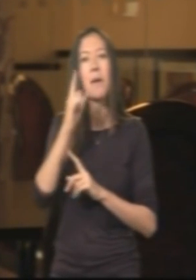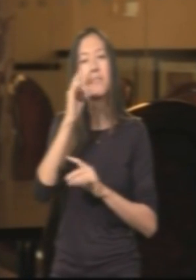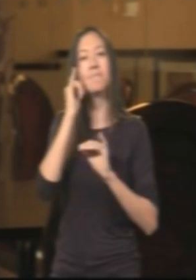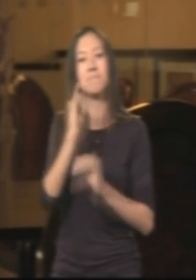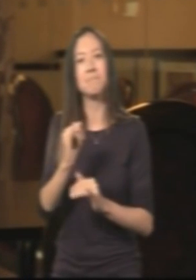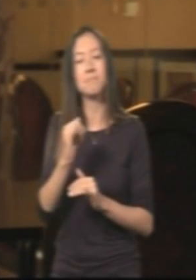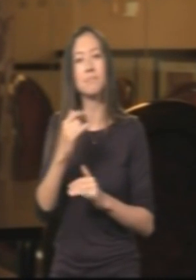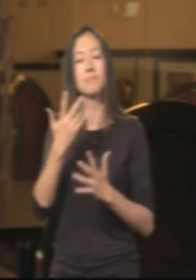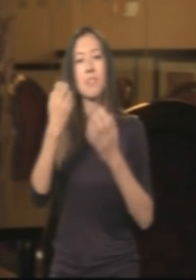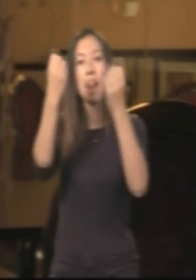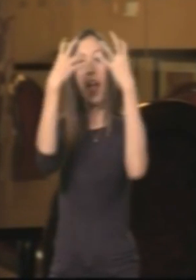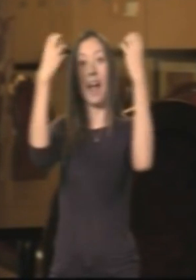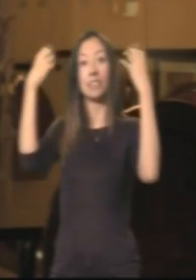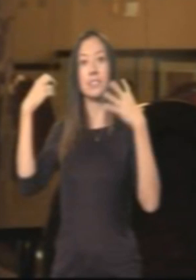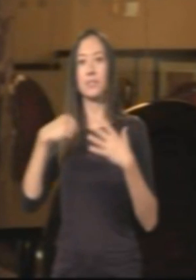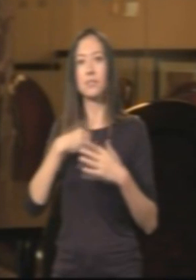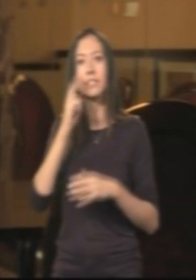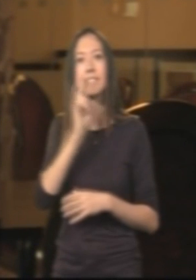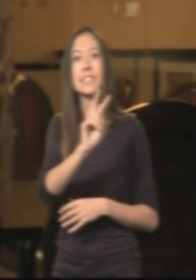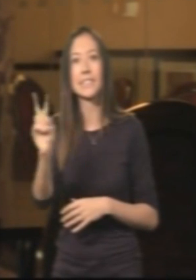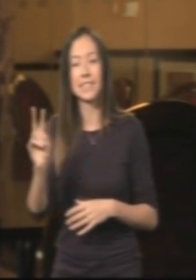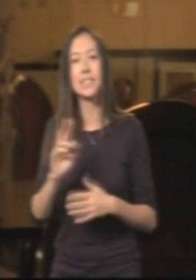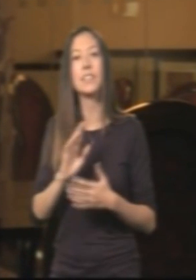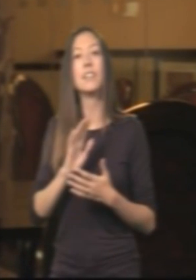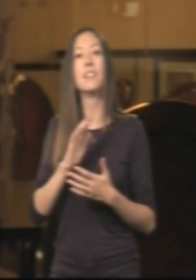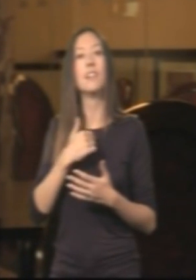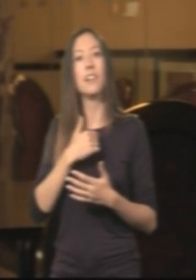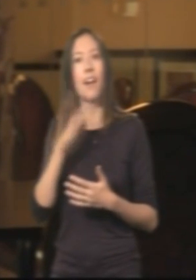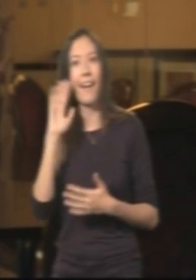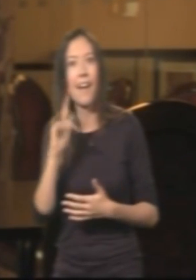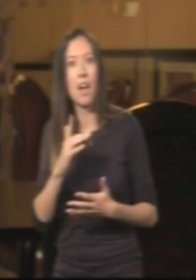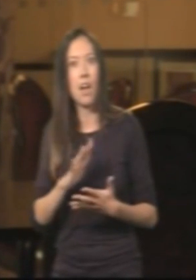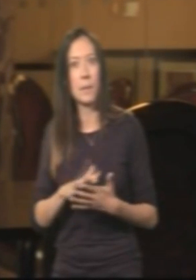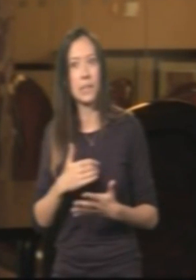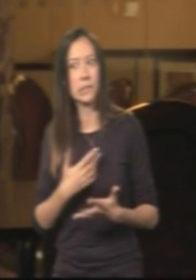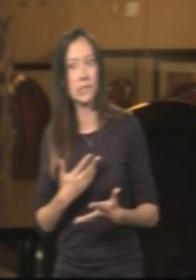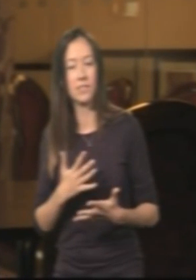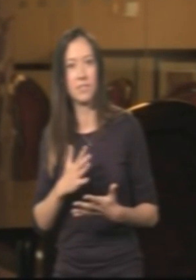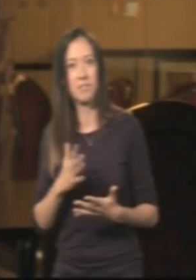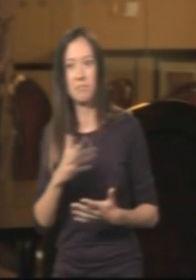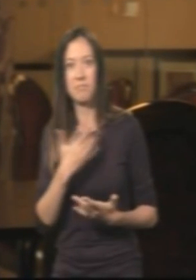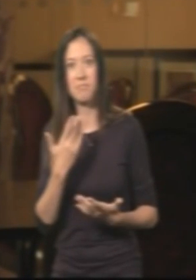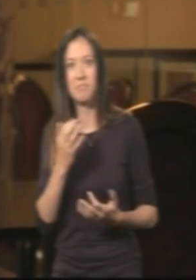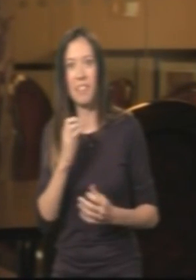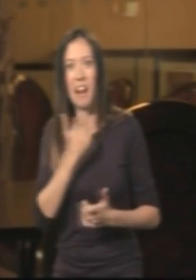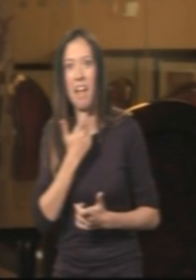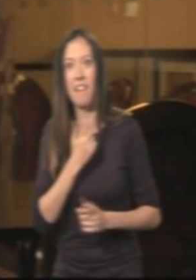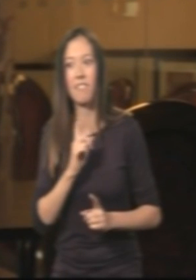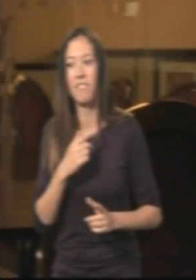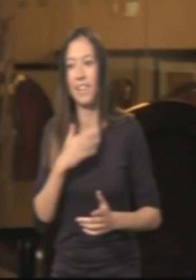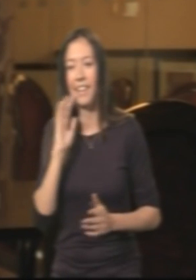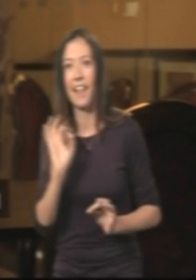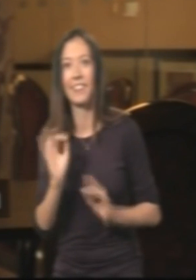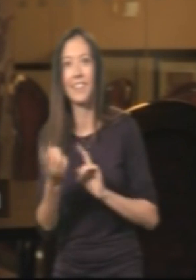But sometimes it can hinder, because with the stage lights, I can't see the audience. And when I can't hear them, I feel I'm doing